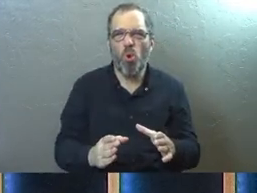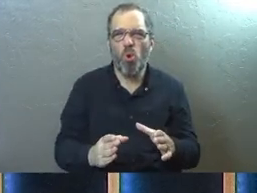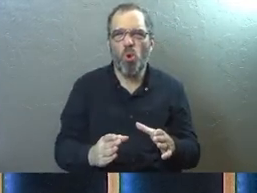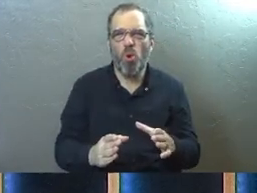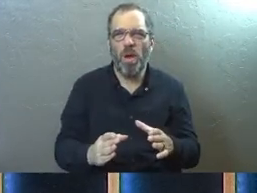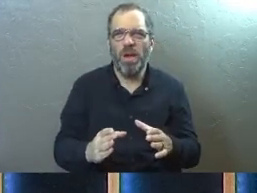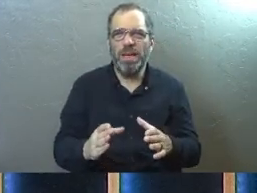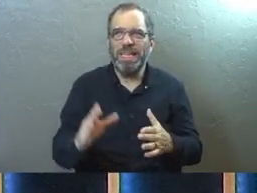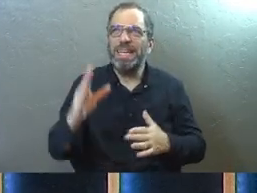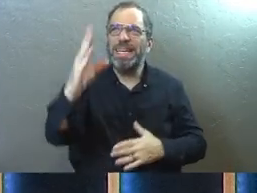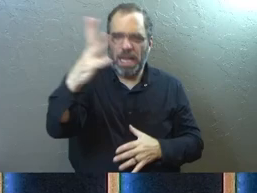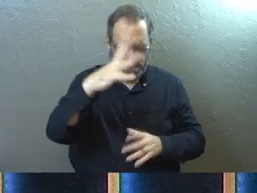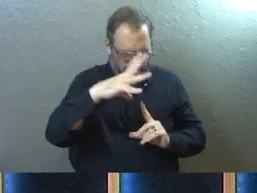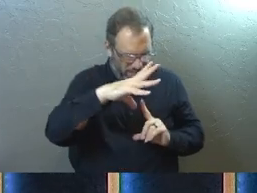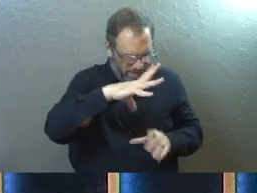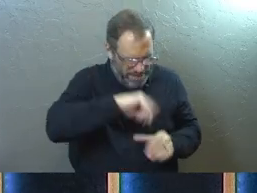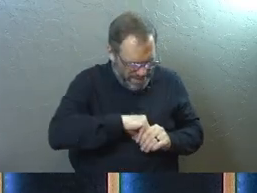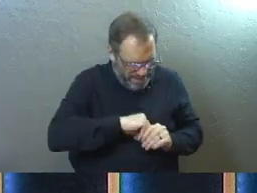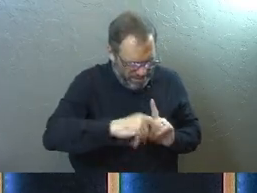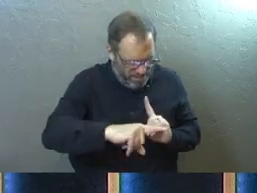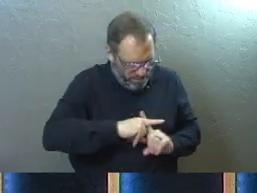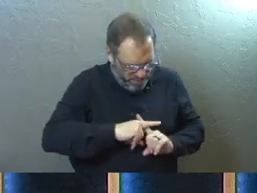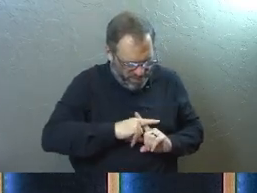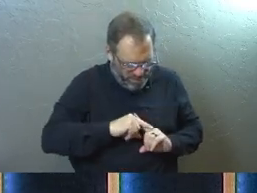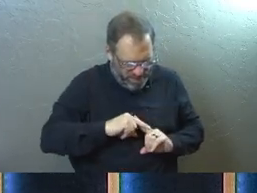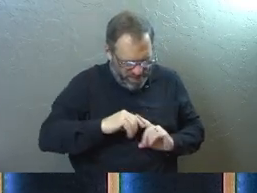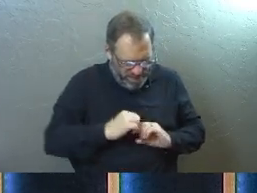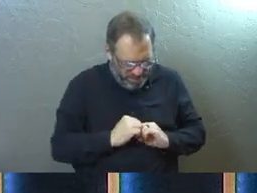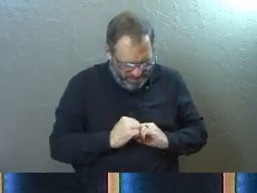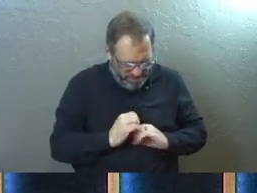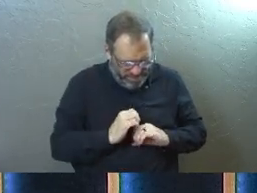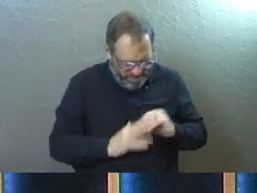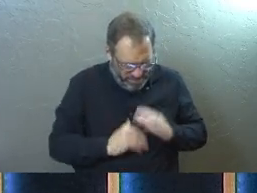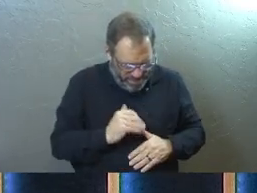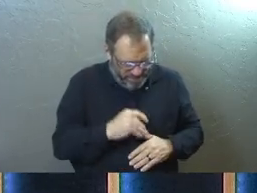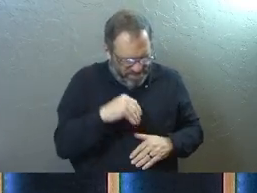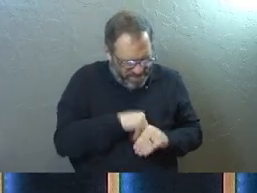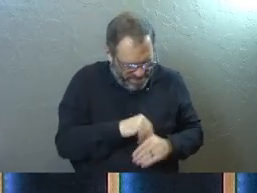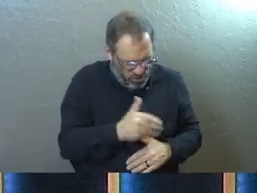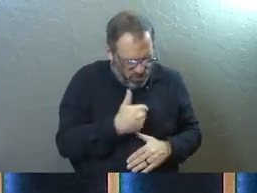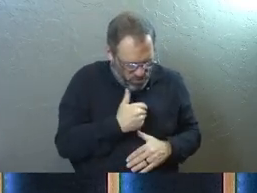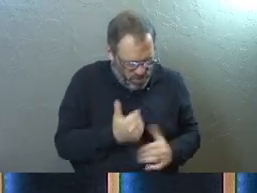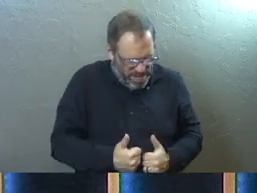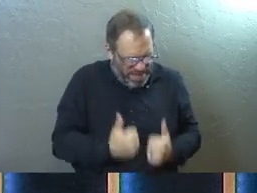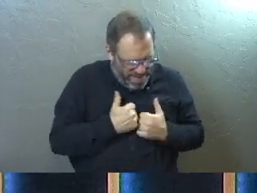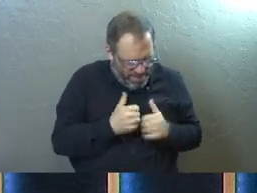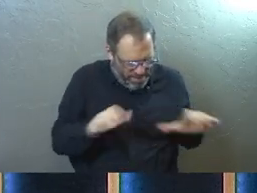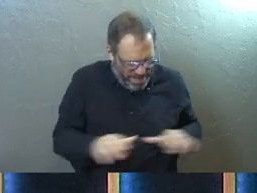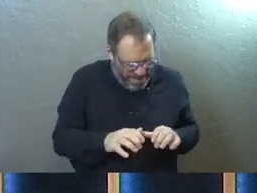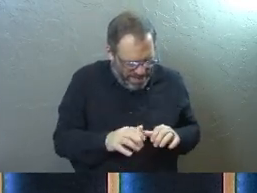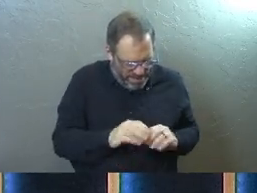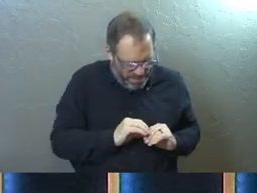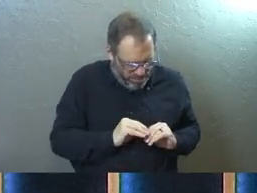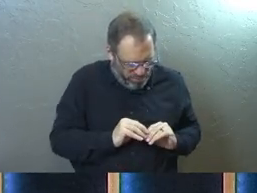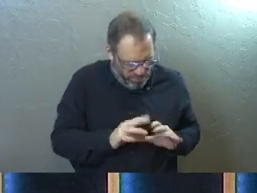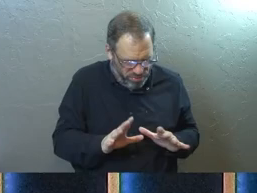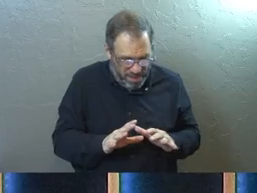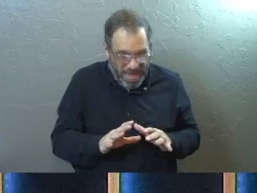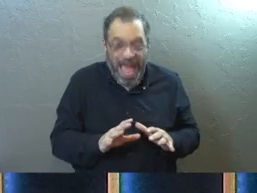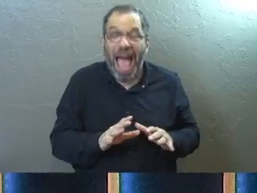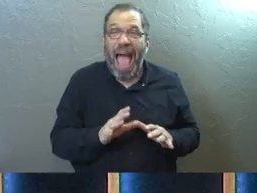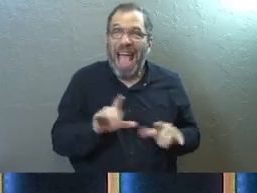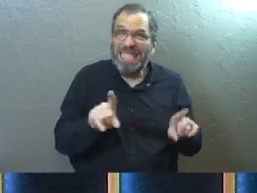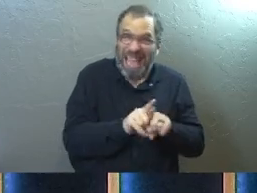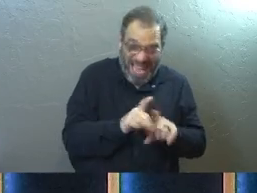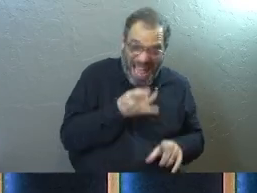The spirit of Christ begins to build itself as a spirit of humility in your soul, in your life, in your actions. And like a light, it drives out the